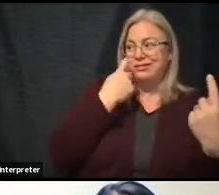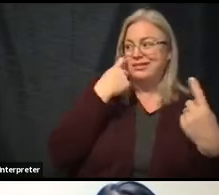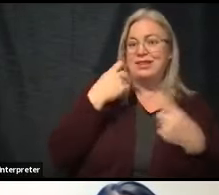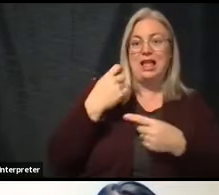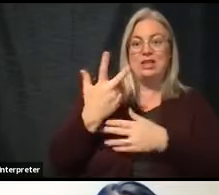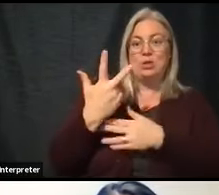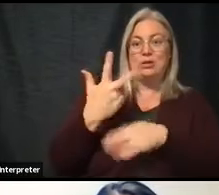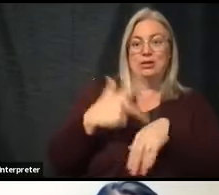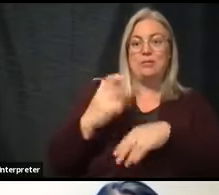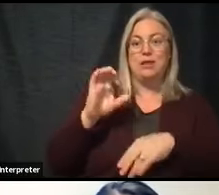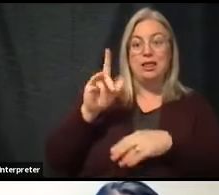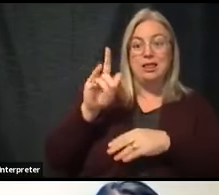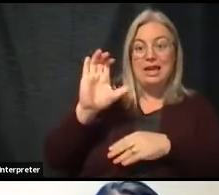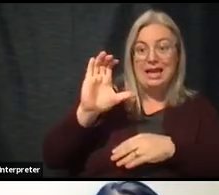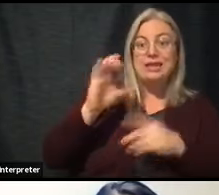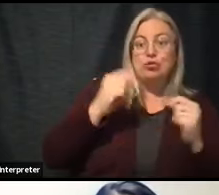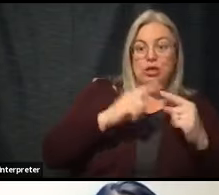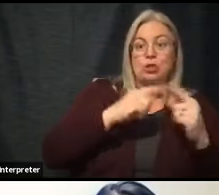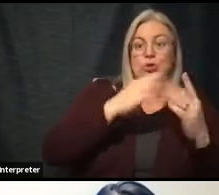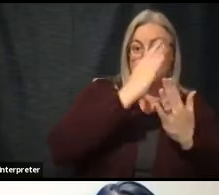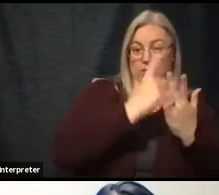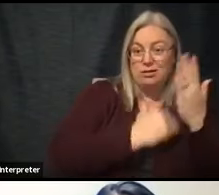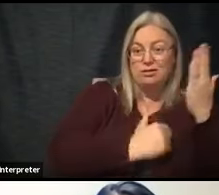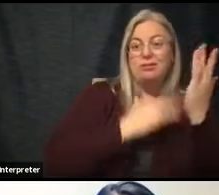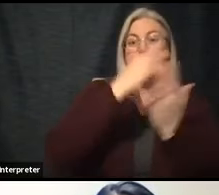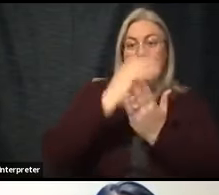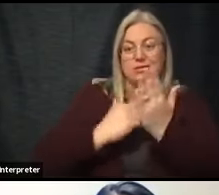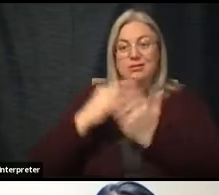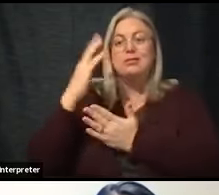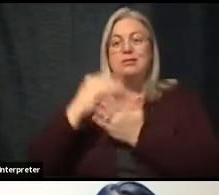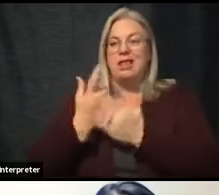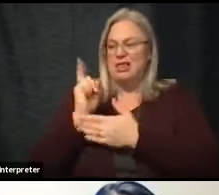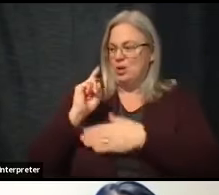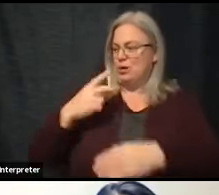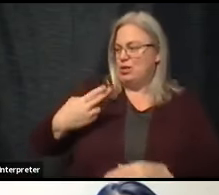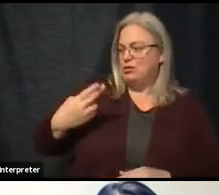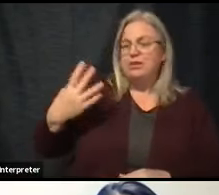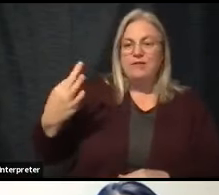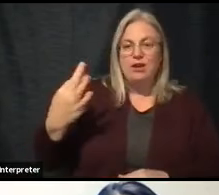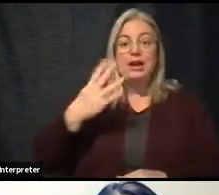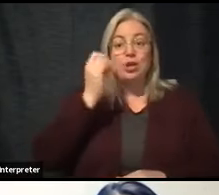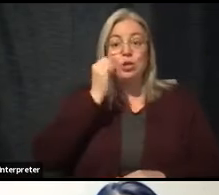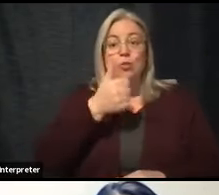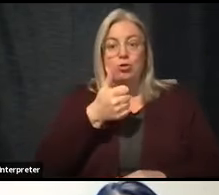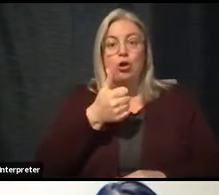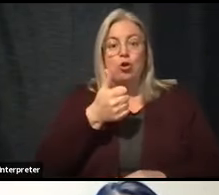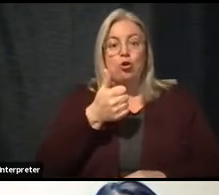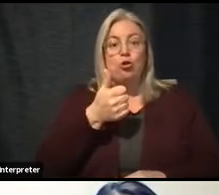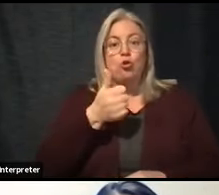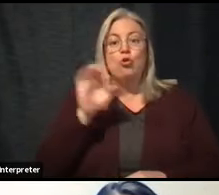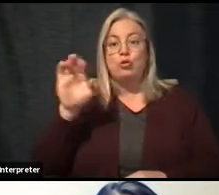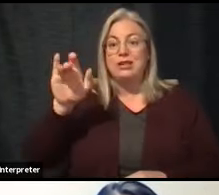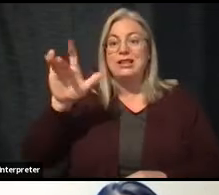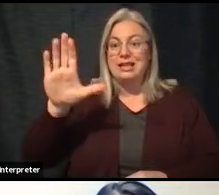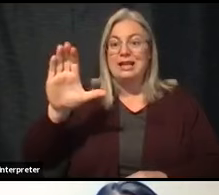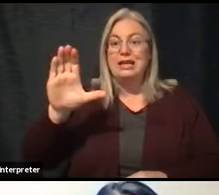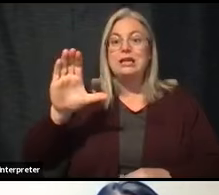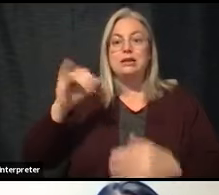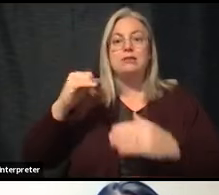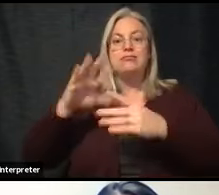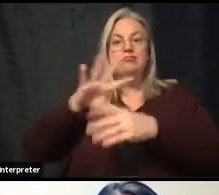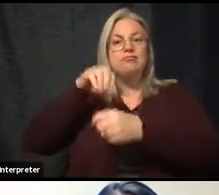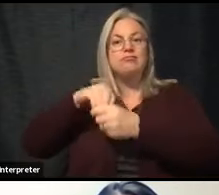clinics trying to get through that list, that's last week, Thursday, Friday, and tomorrow is part of the 65 plus.